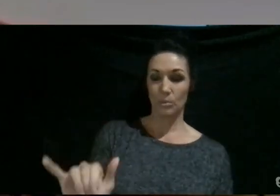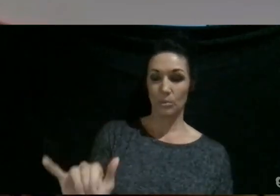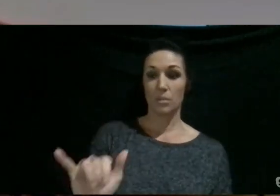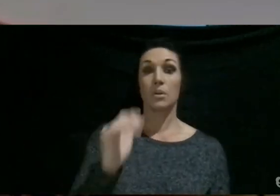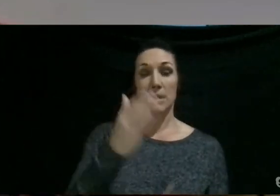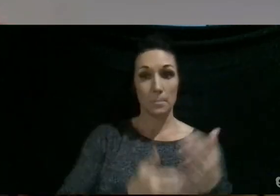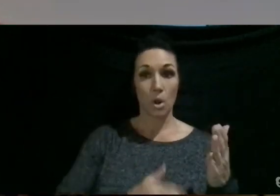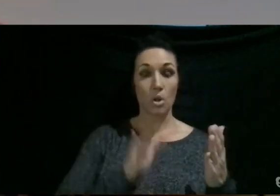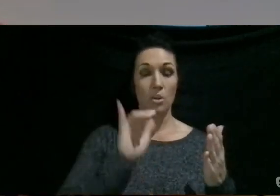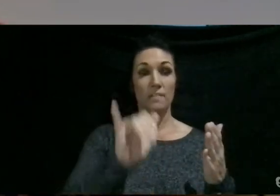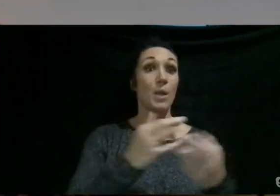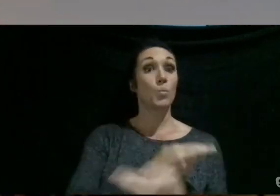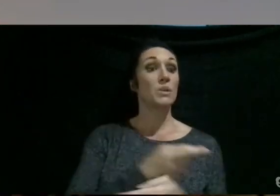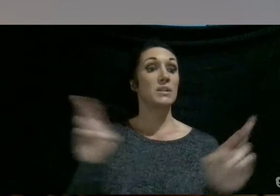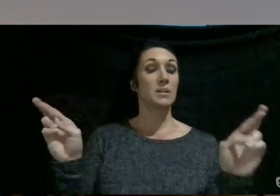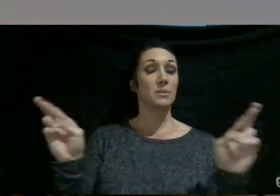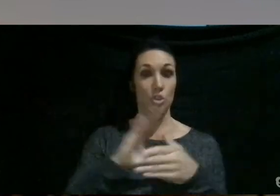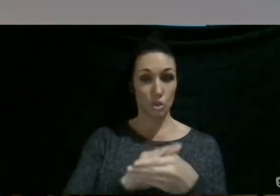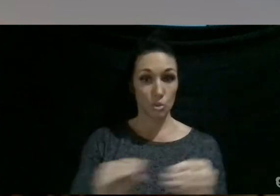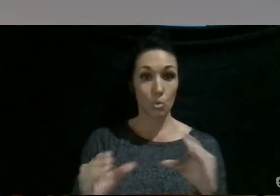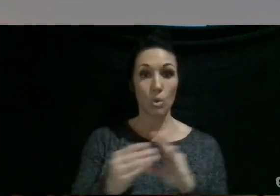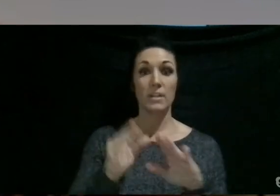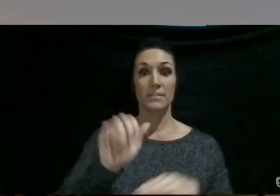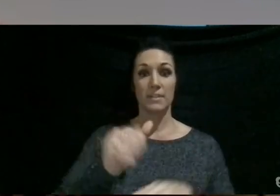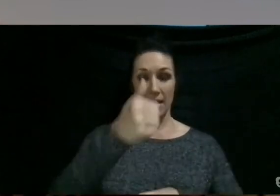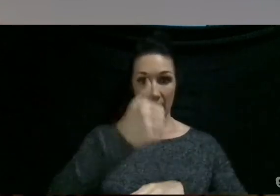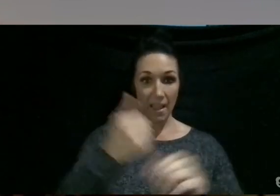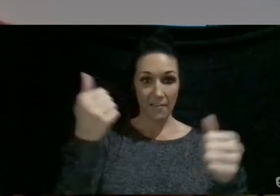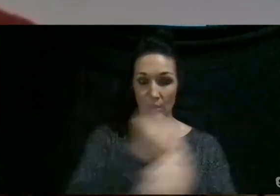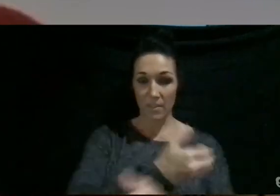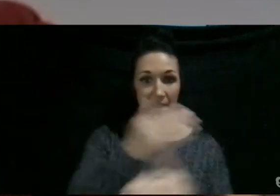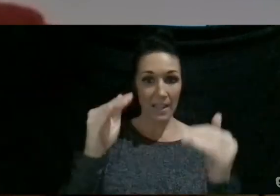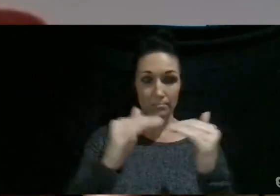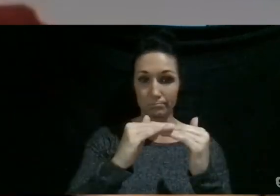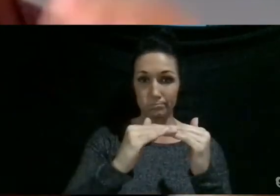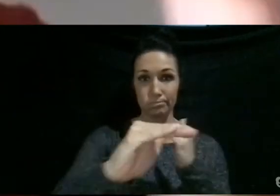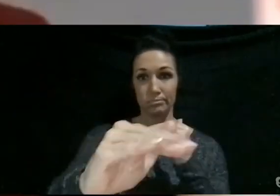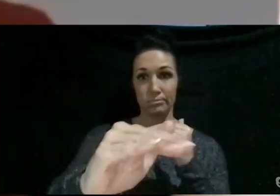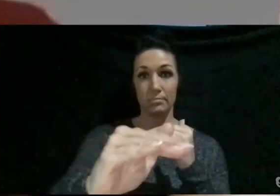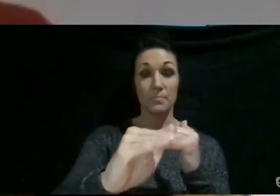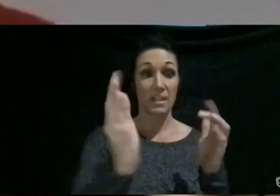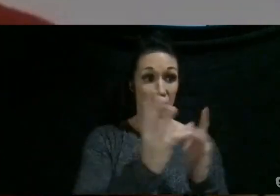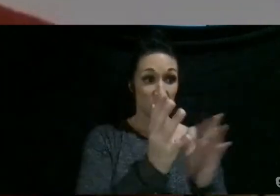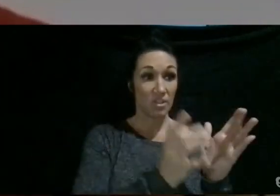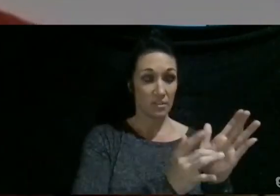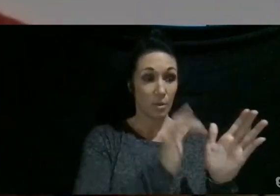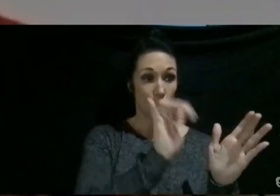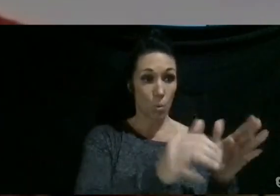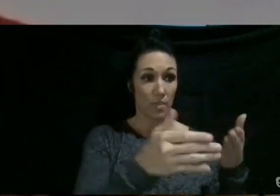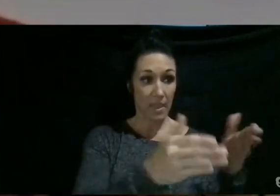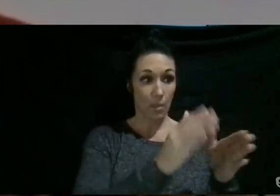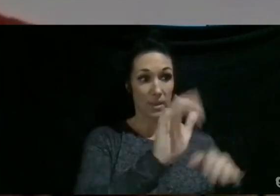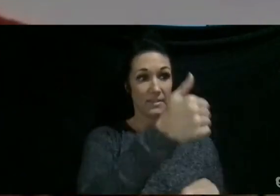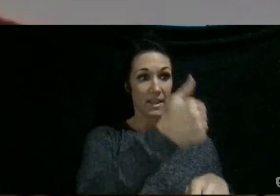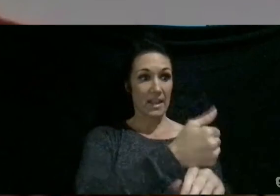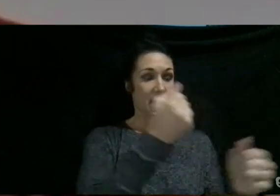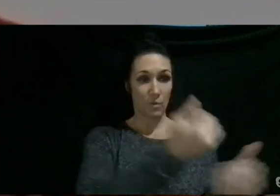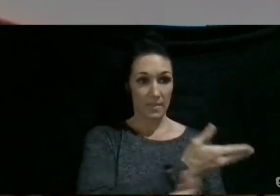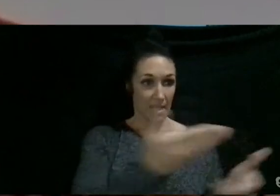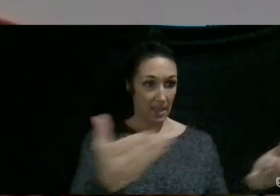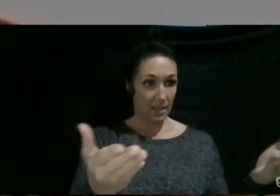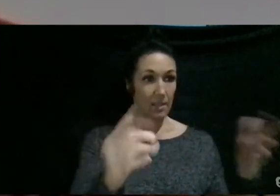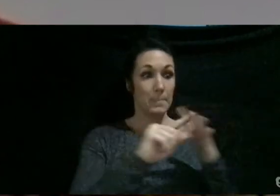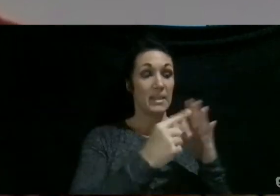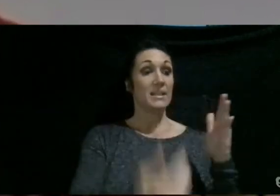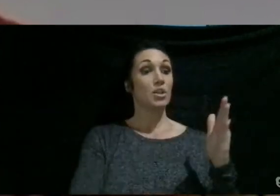like redemption story of setting everything right again. Ultimately, Jesus was that way of resetting everything and beginning this